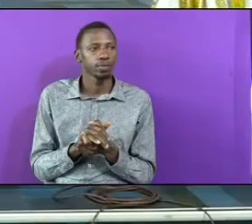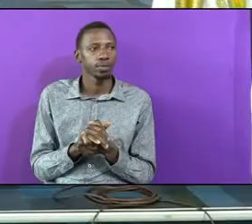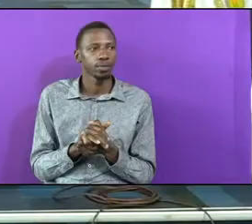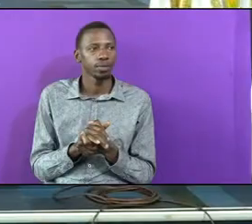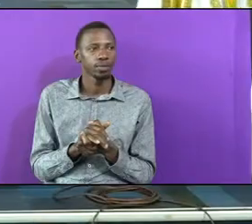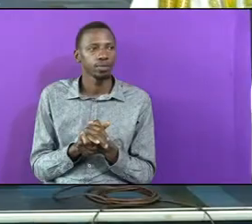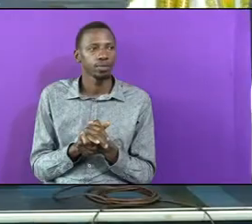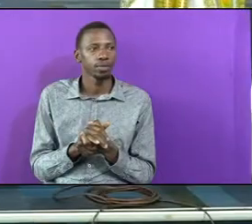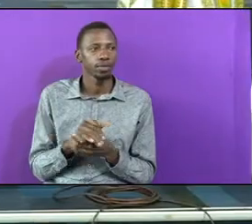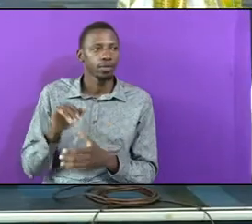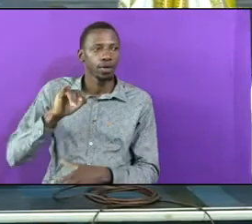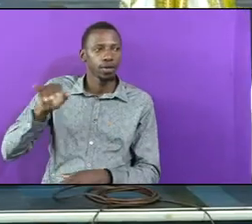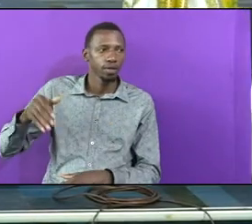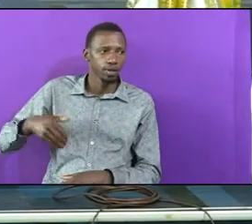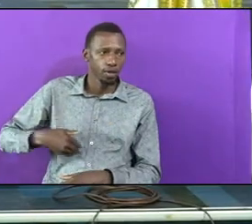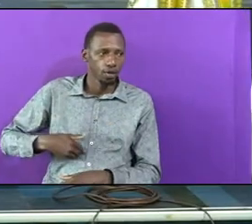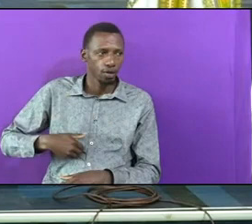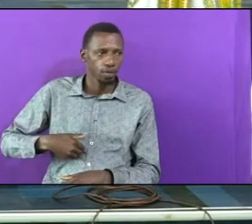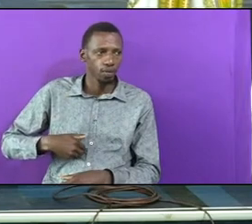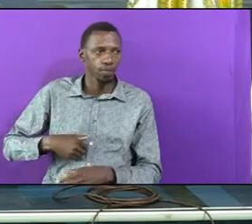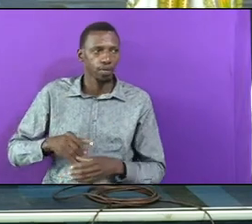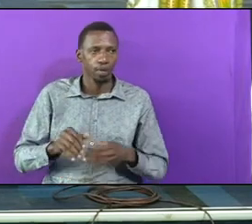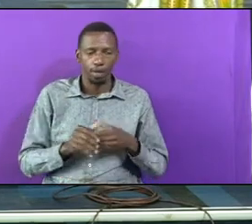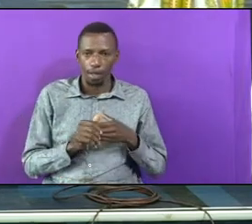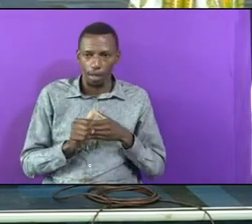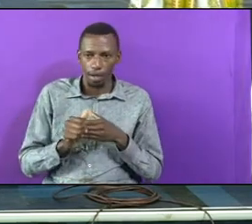Jacob Led The Family To Give Up Other Gods